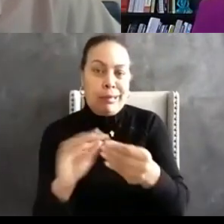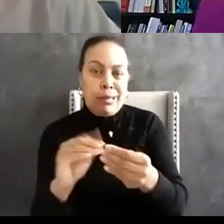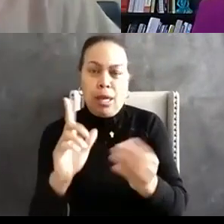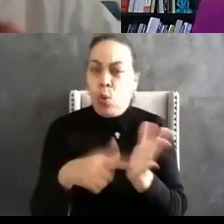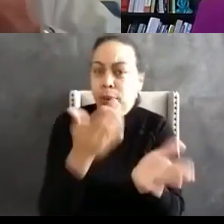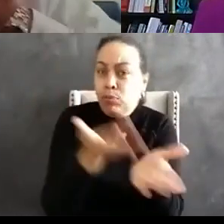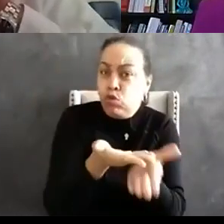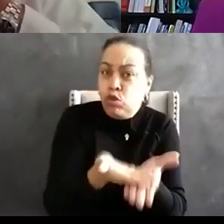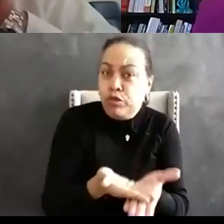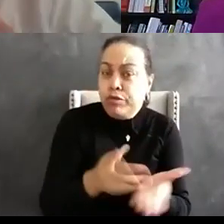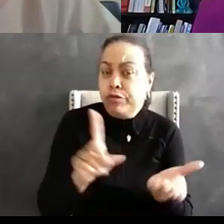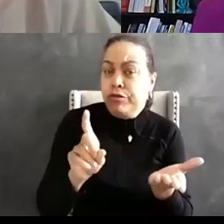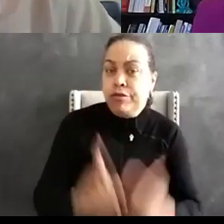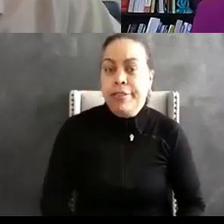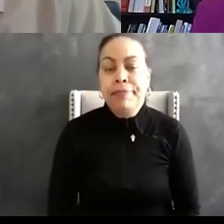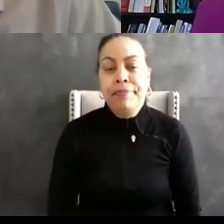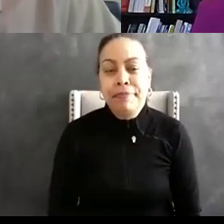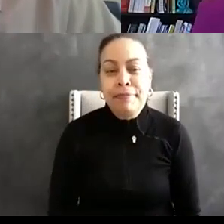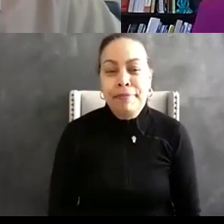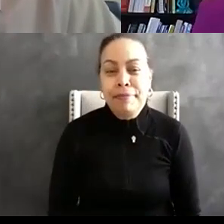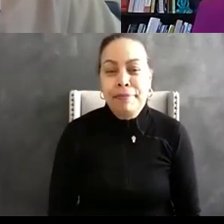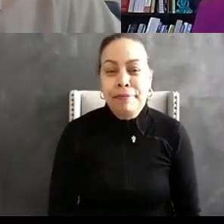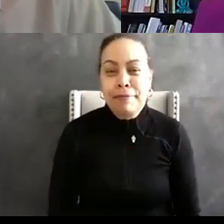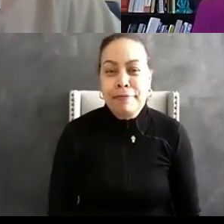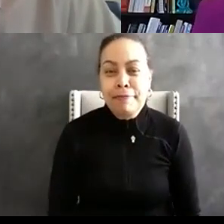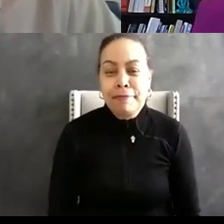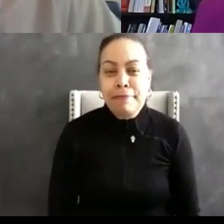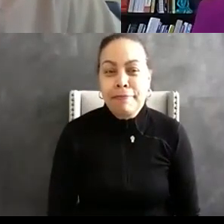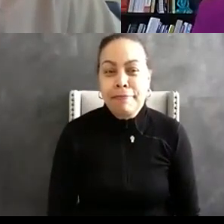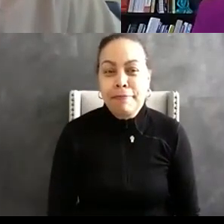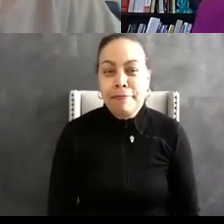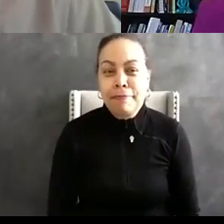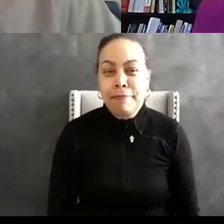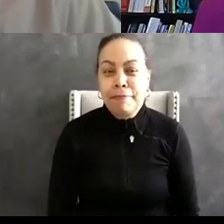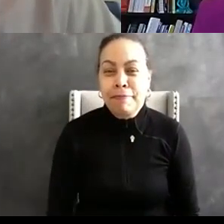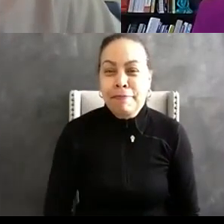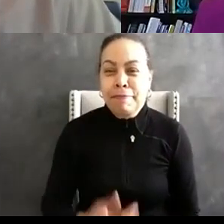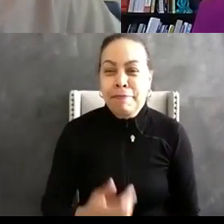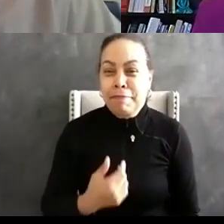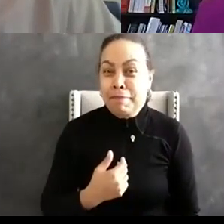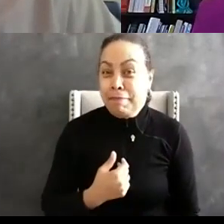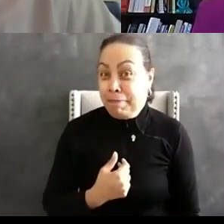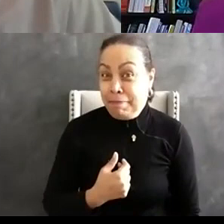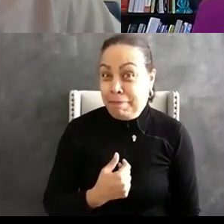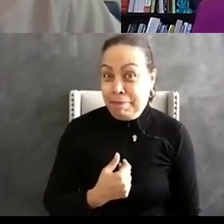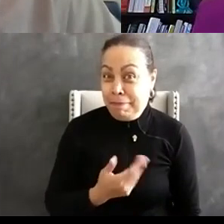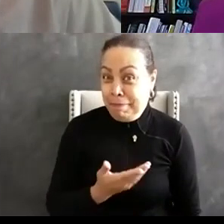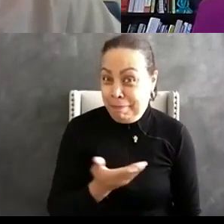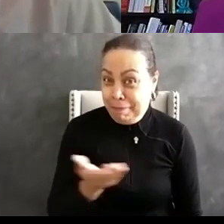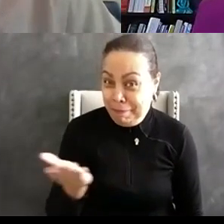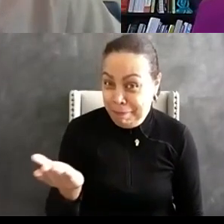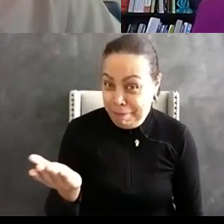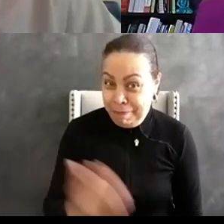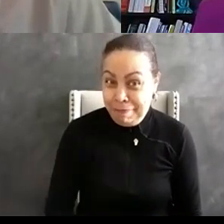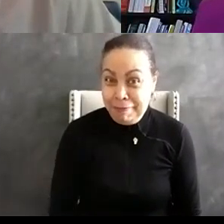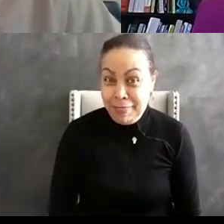i'm sitting here you guys are there so i mean so go ahead do